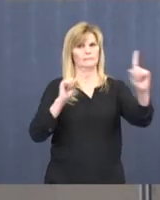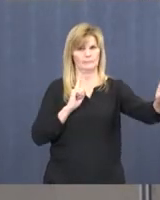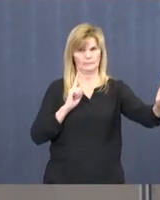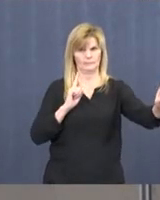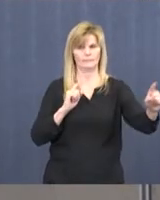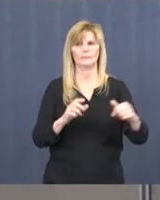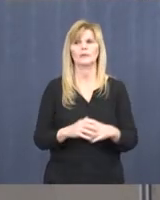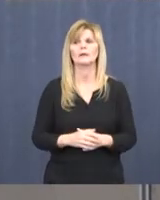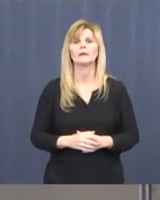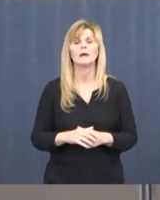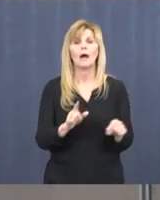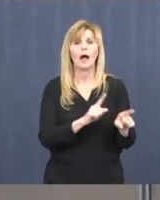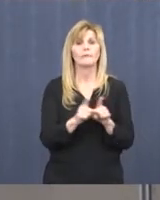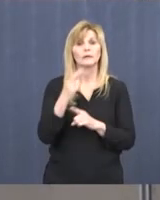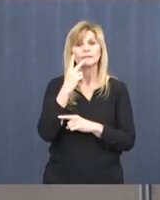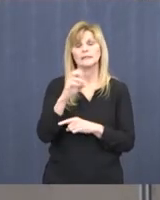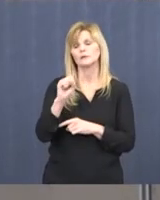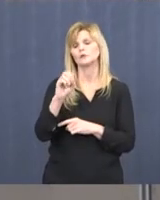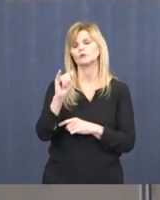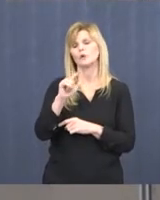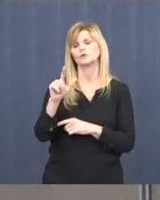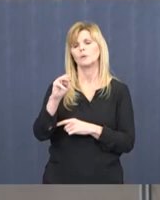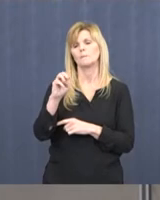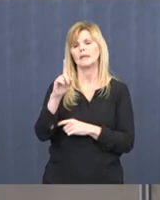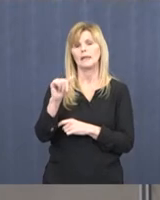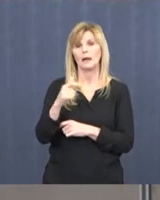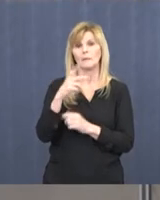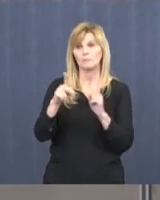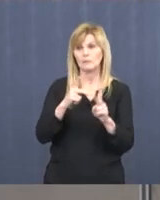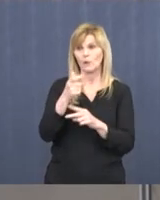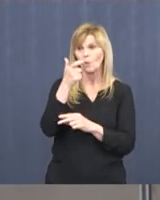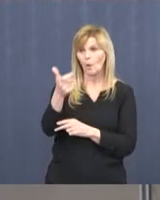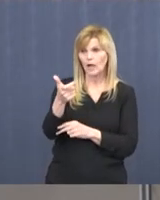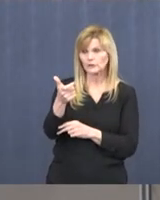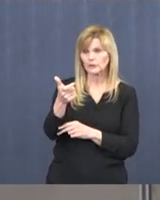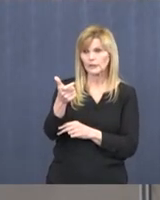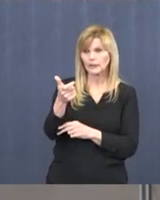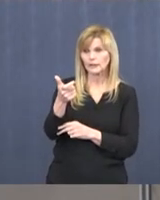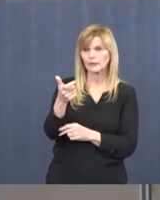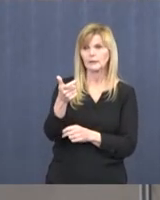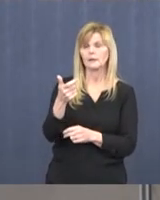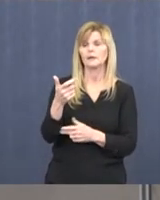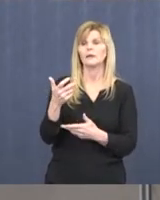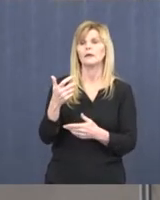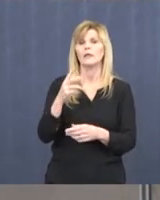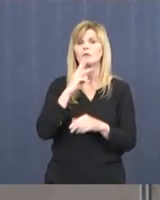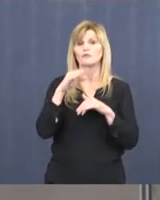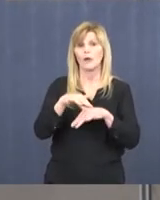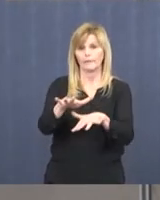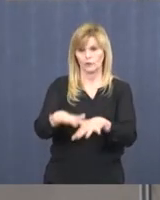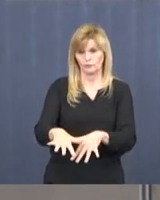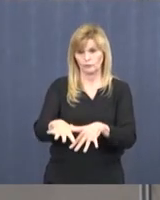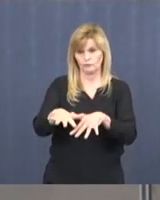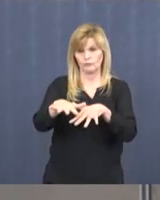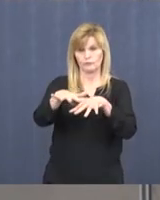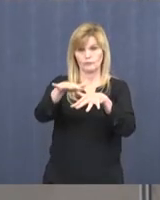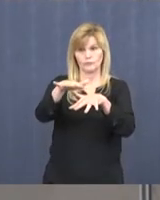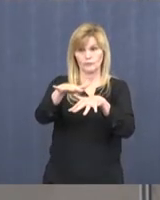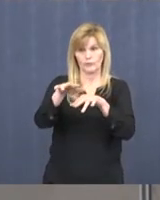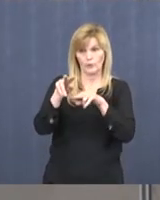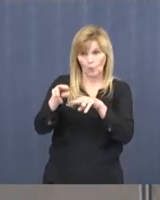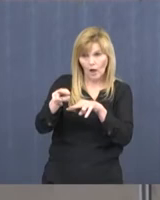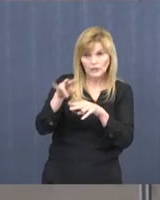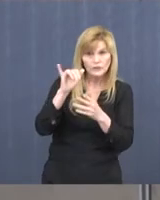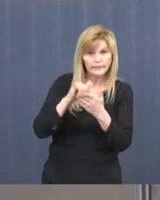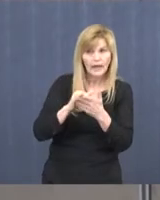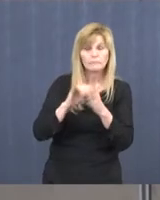also been seeing on social media, there's a lot of people watching the scenic, yet rising Red River. That